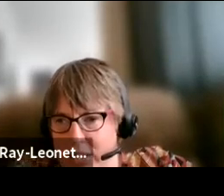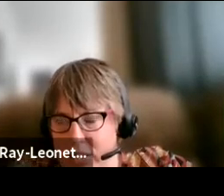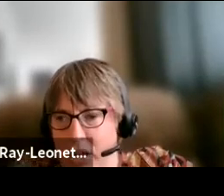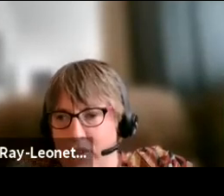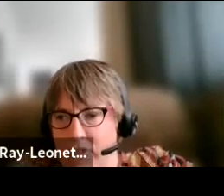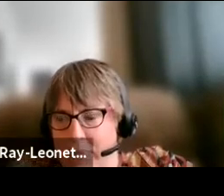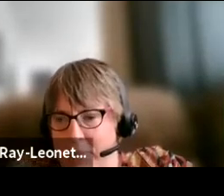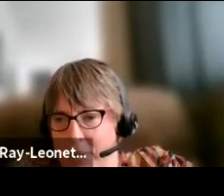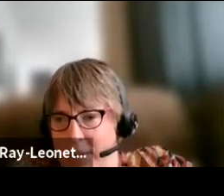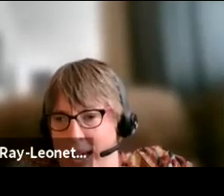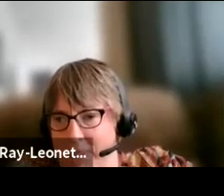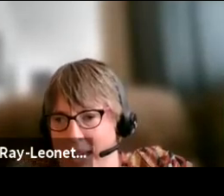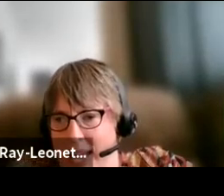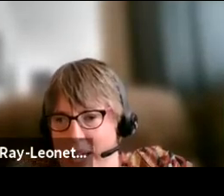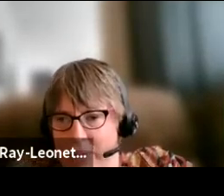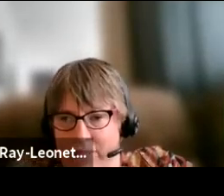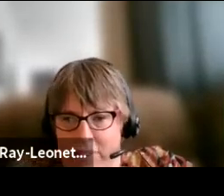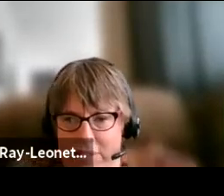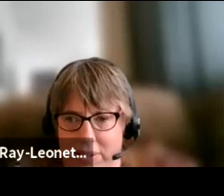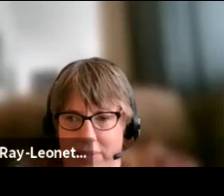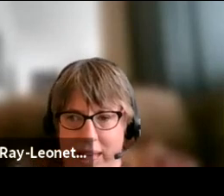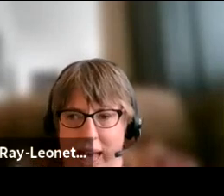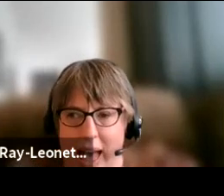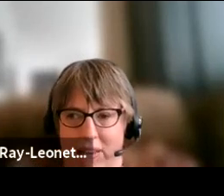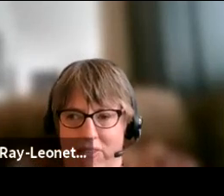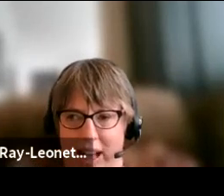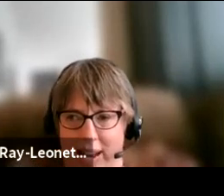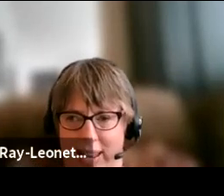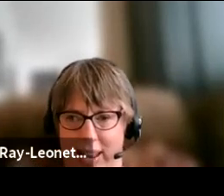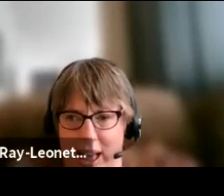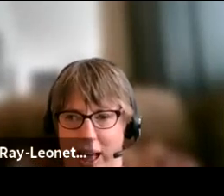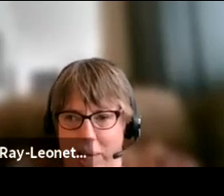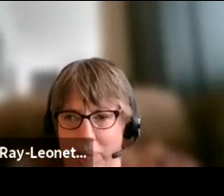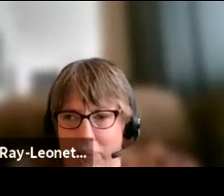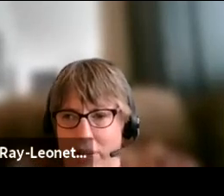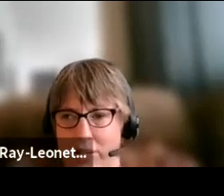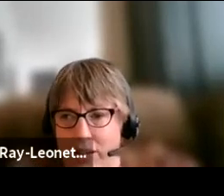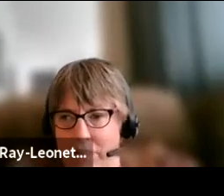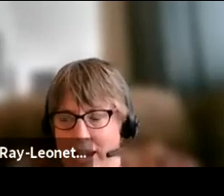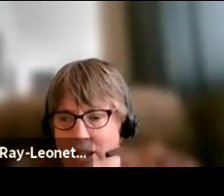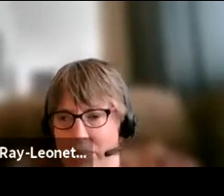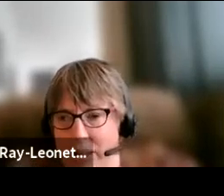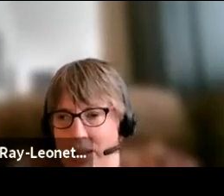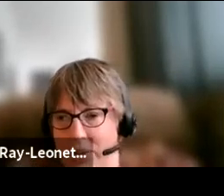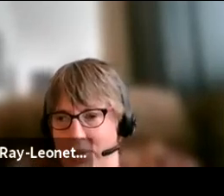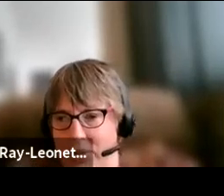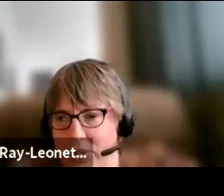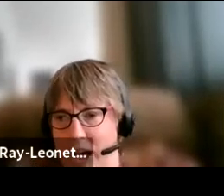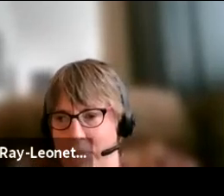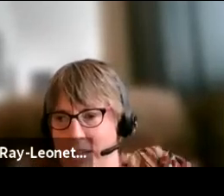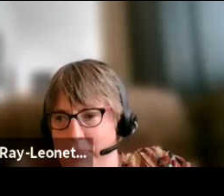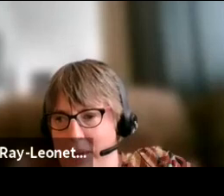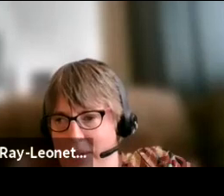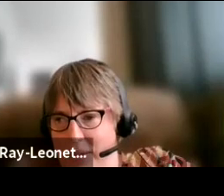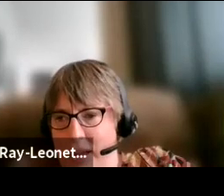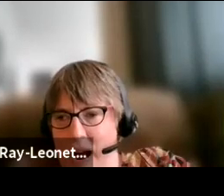needs for people who get Medicaid waivers. And finally, some money could be used to